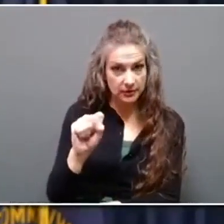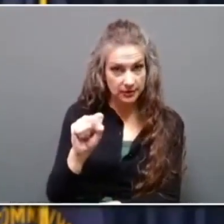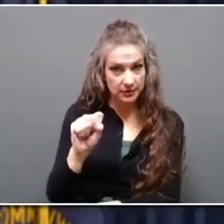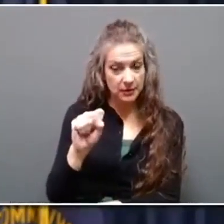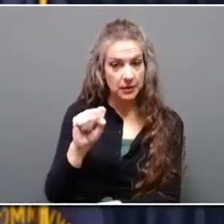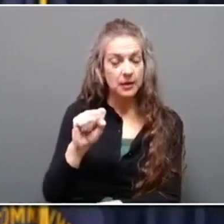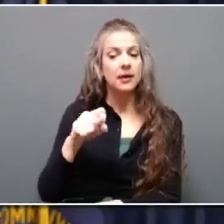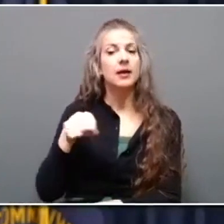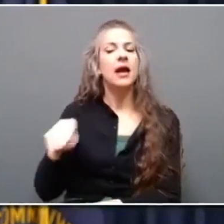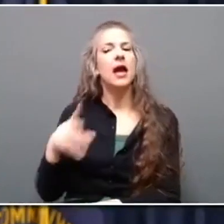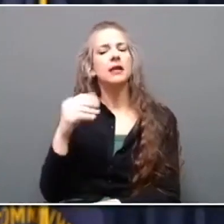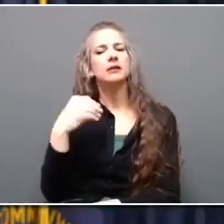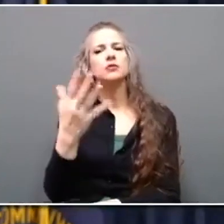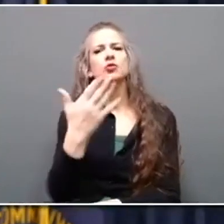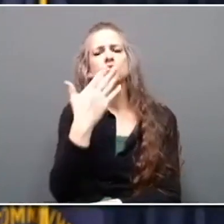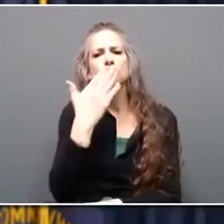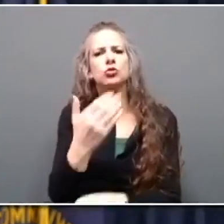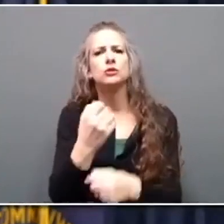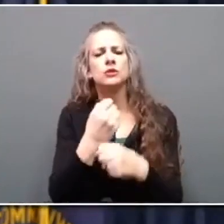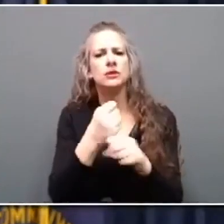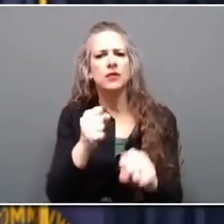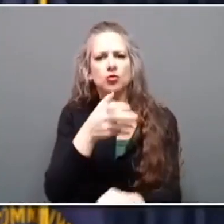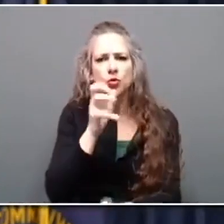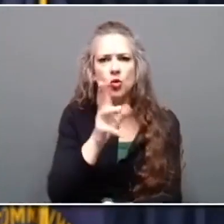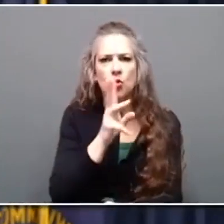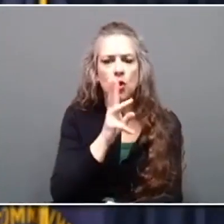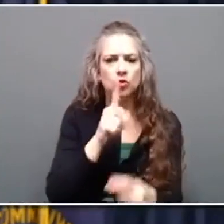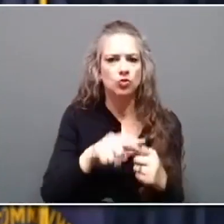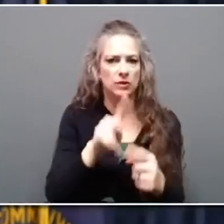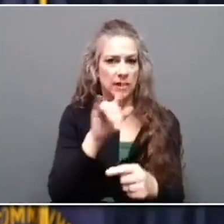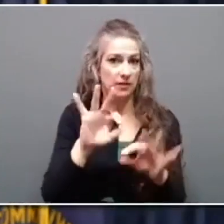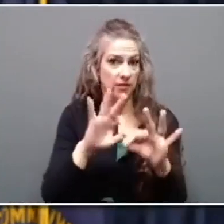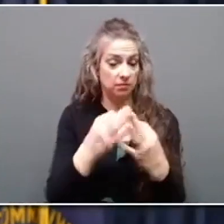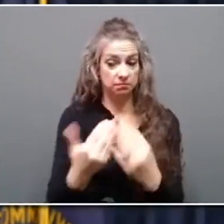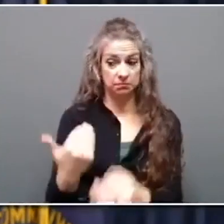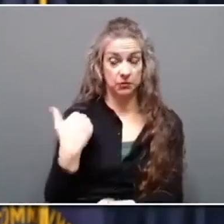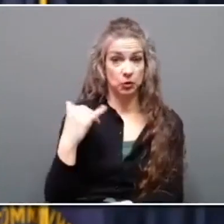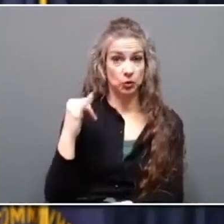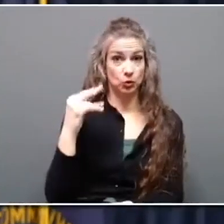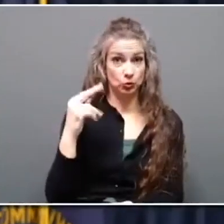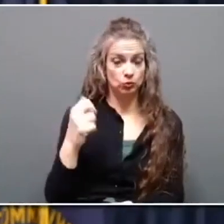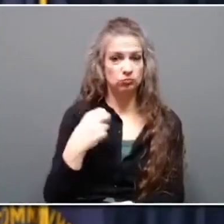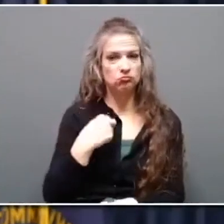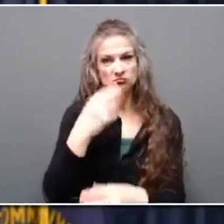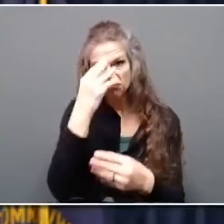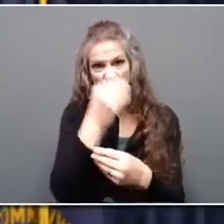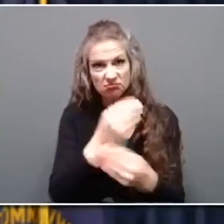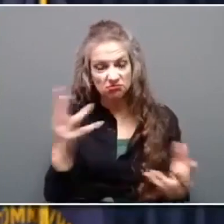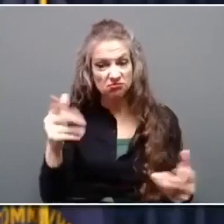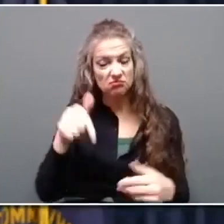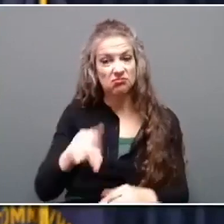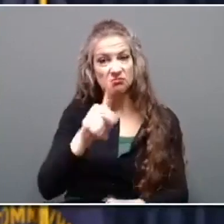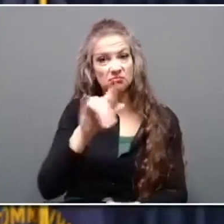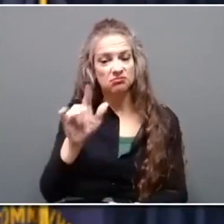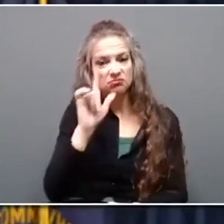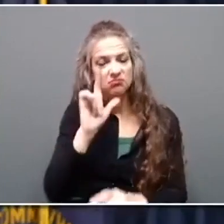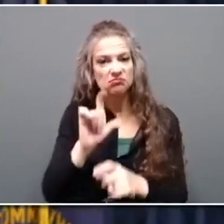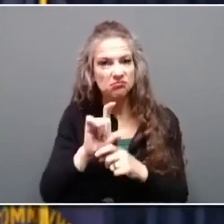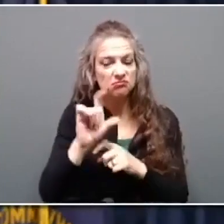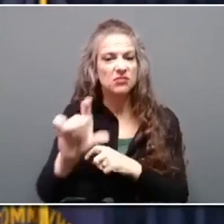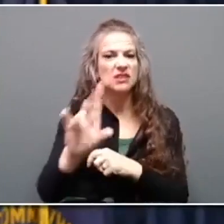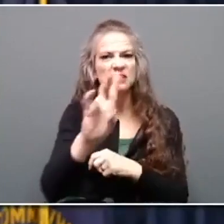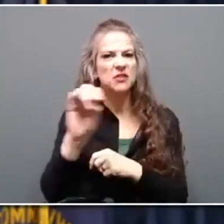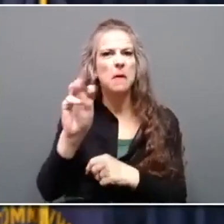families. Last June, announced that Kentucky was being awarded more than $74 million through the bipartisan infrastructure